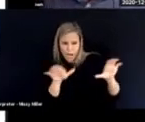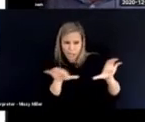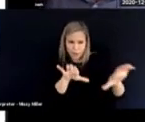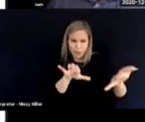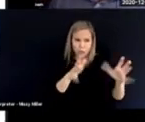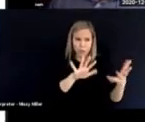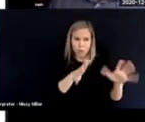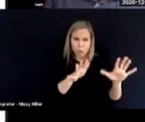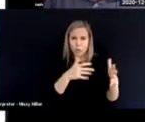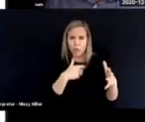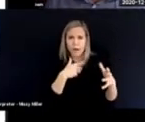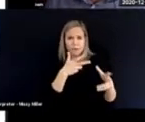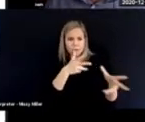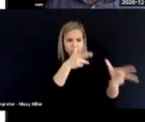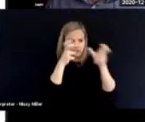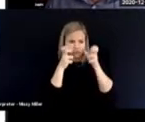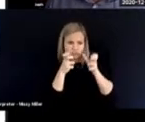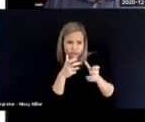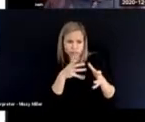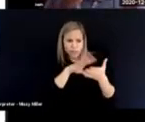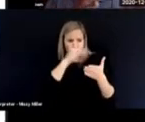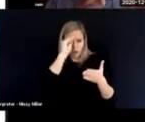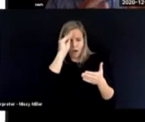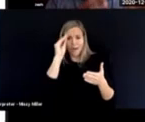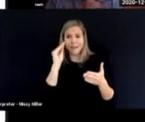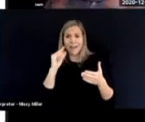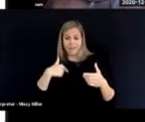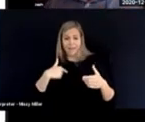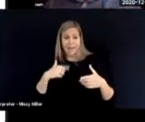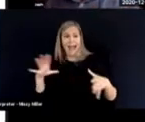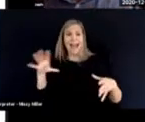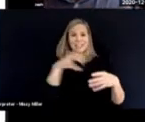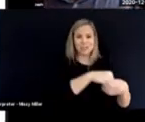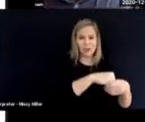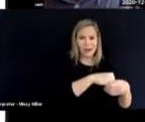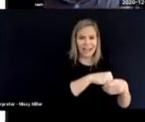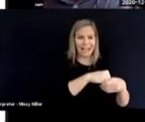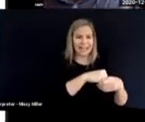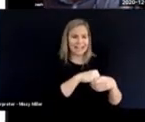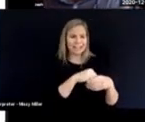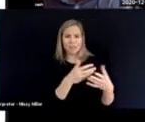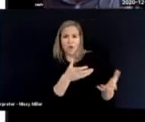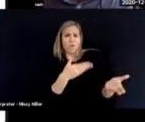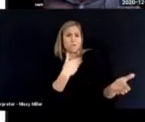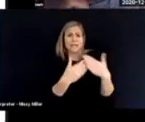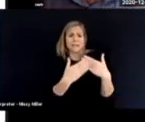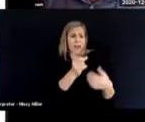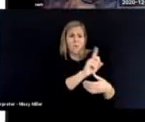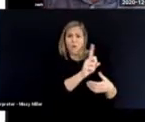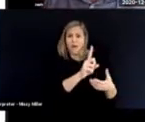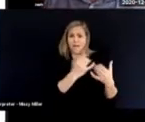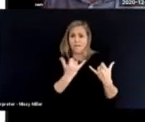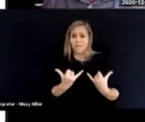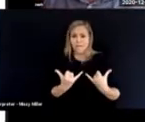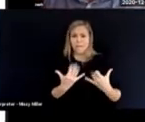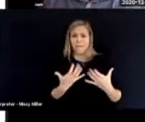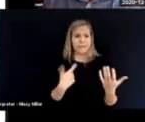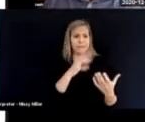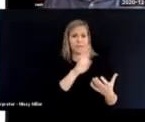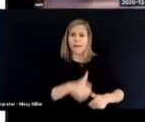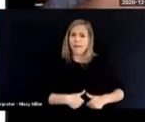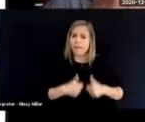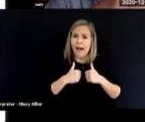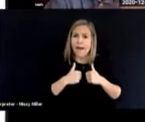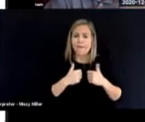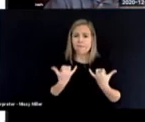do and join in with it. You go and meet the child where they are rather than expecting the